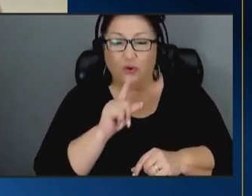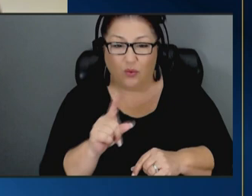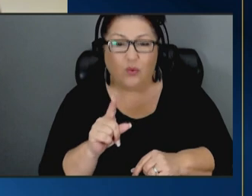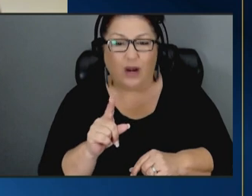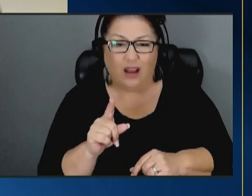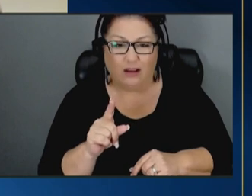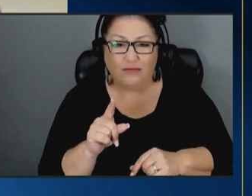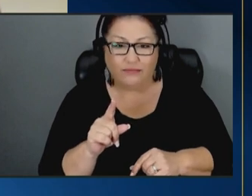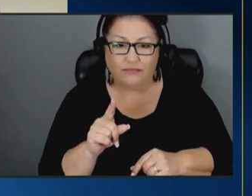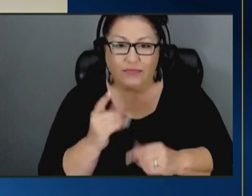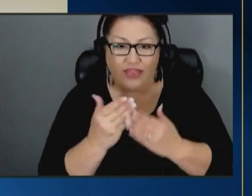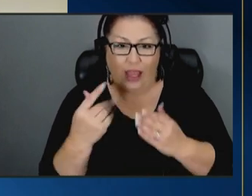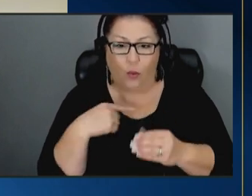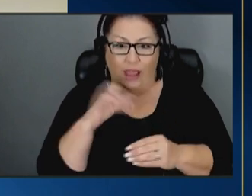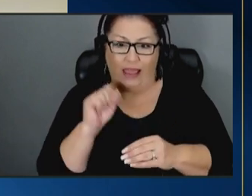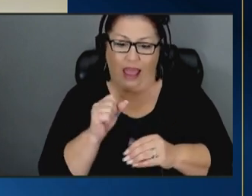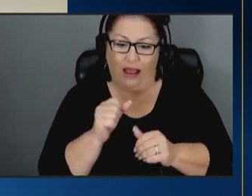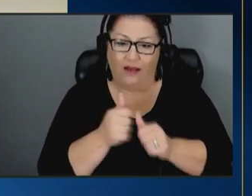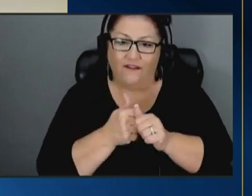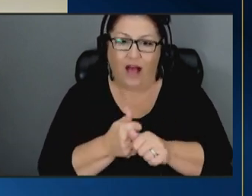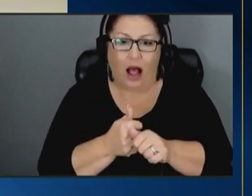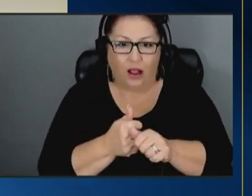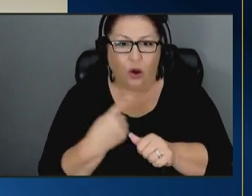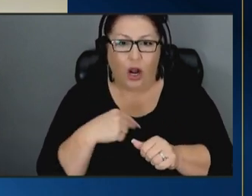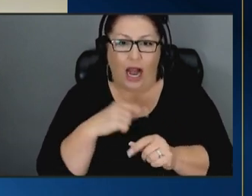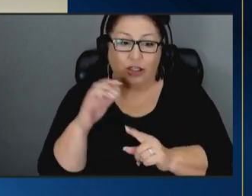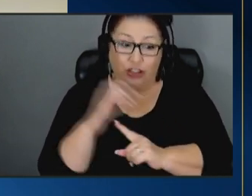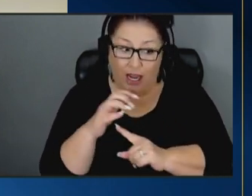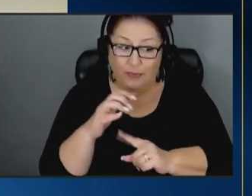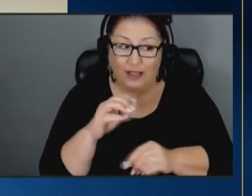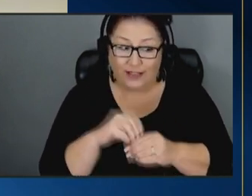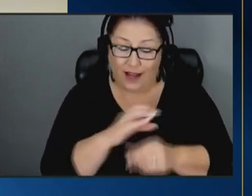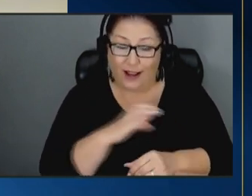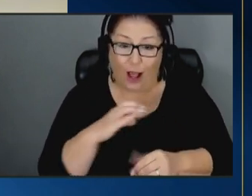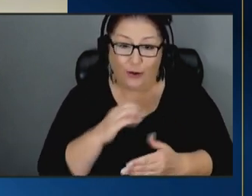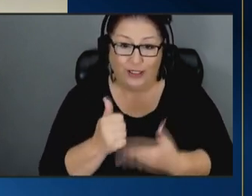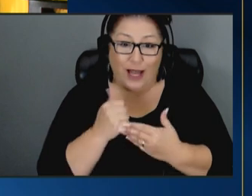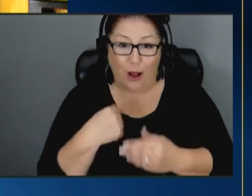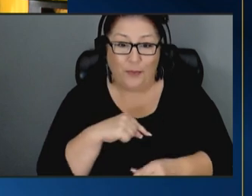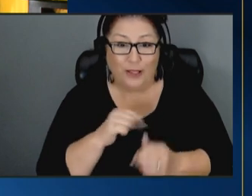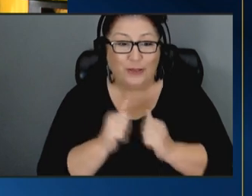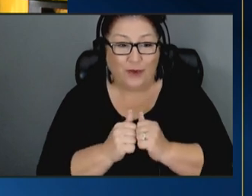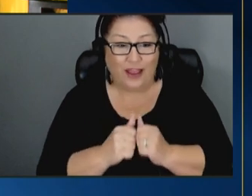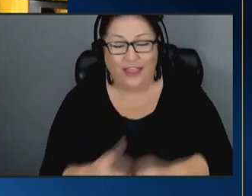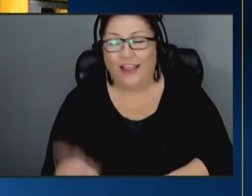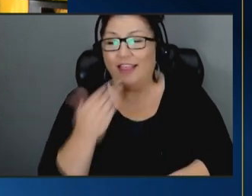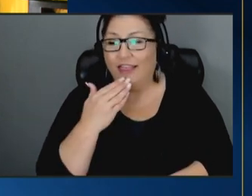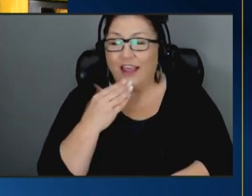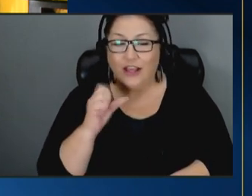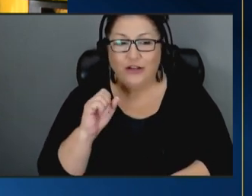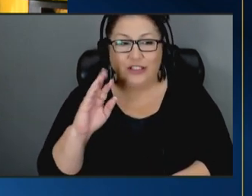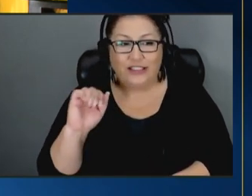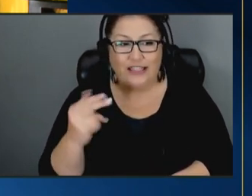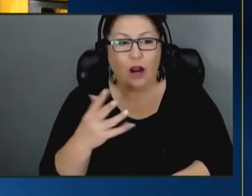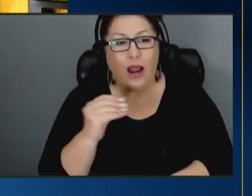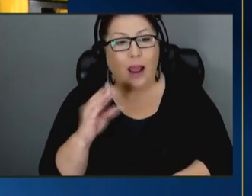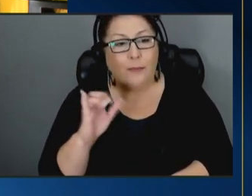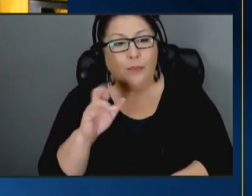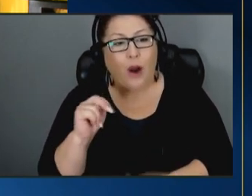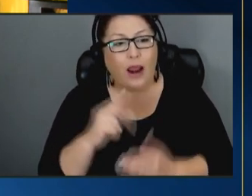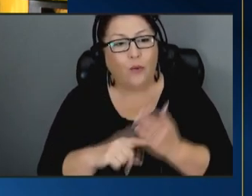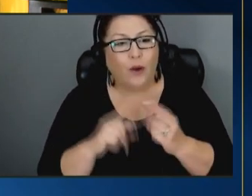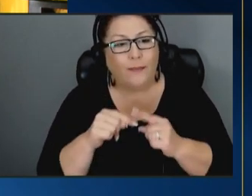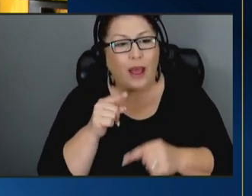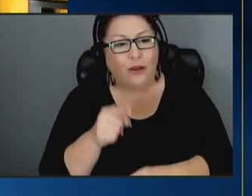fruit that we can follow on our champions in congress to help us out with thank you sarah um and brian what about chapin hall